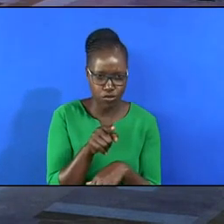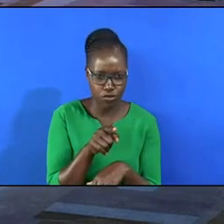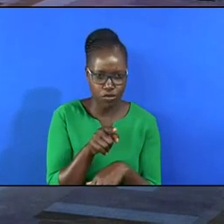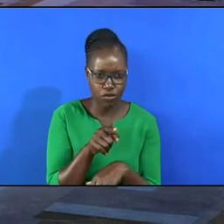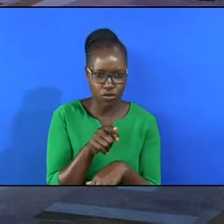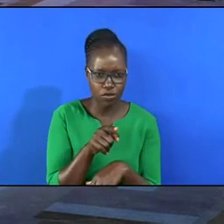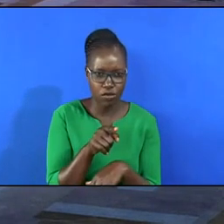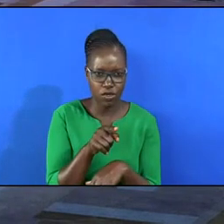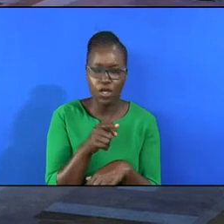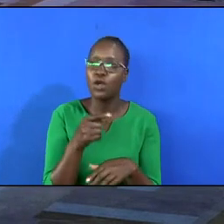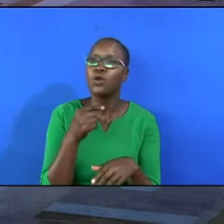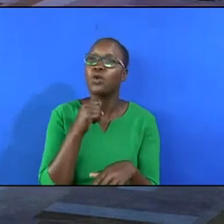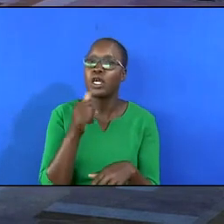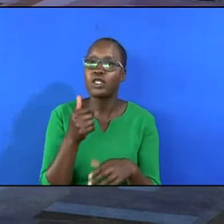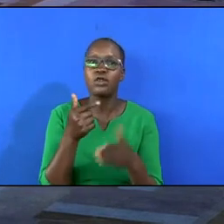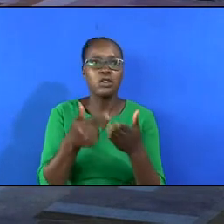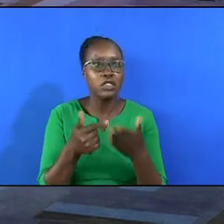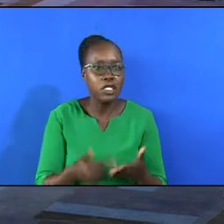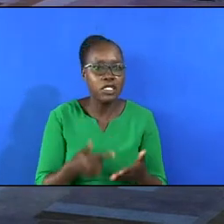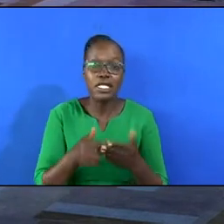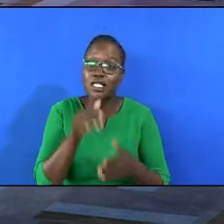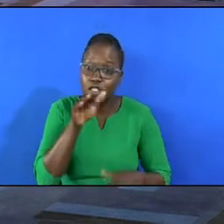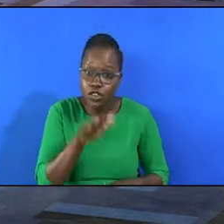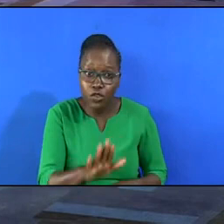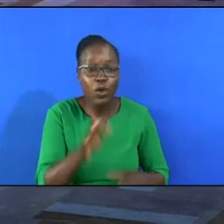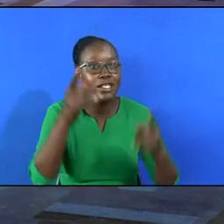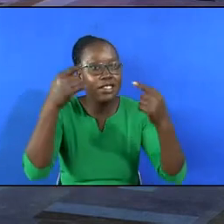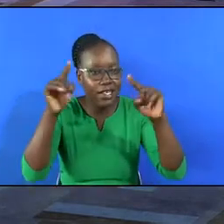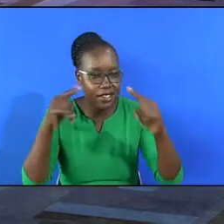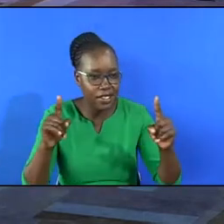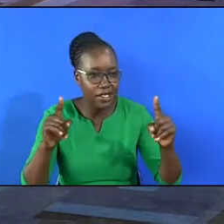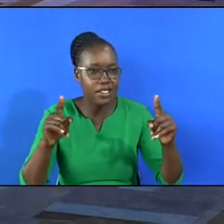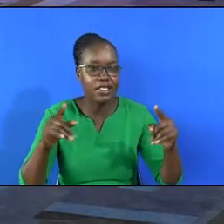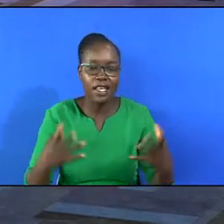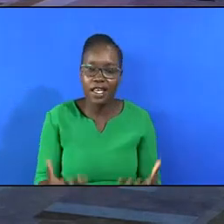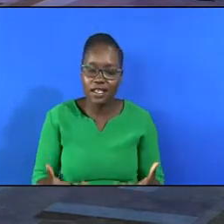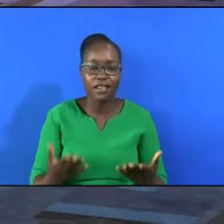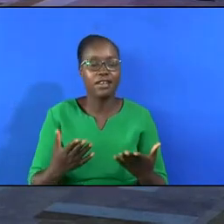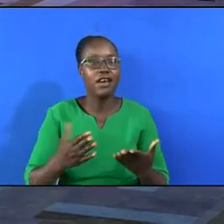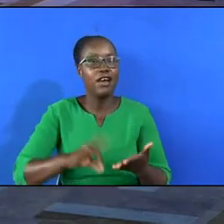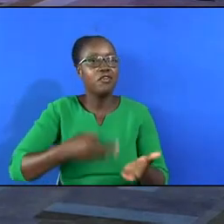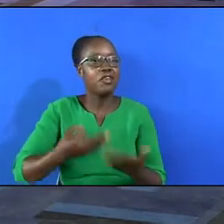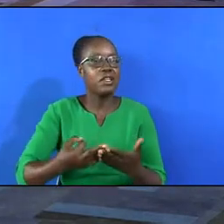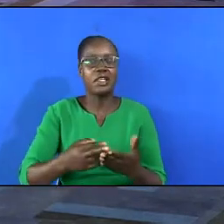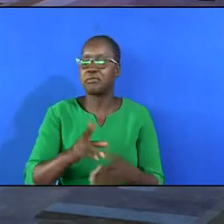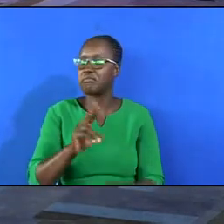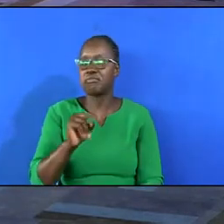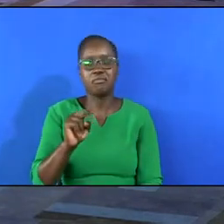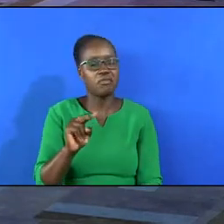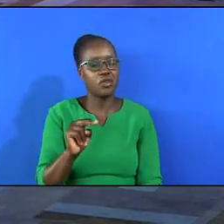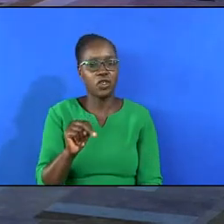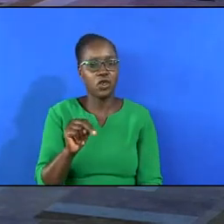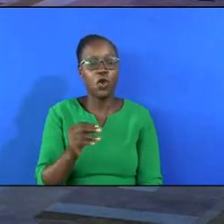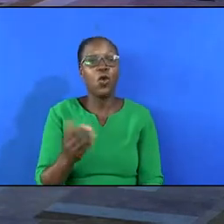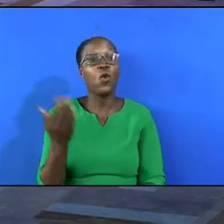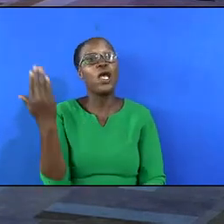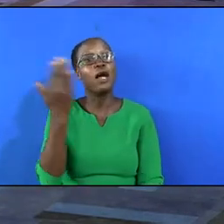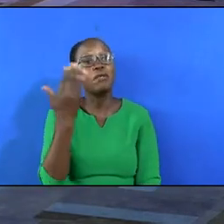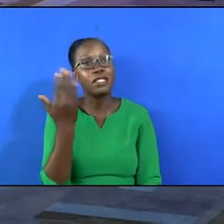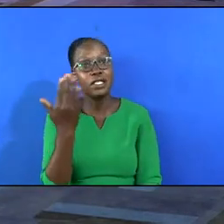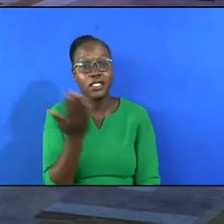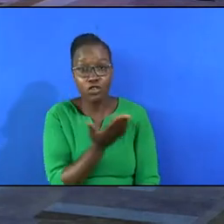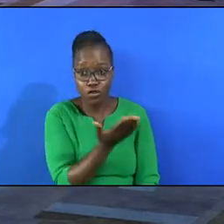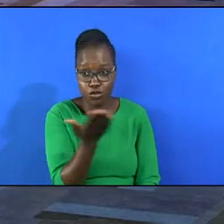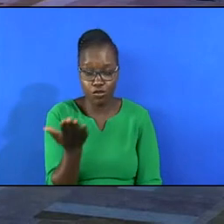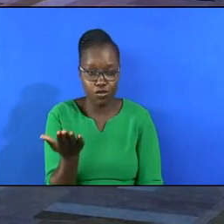We are not discussing about your successes and failures. We are presenting to